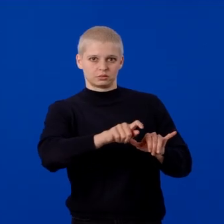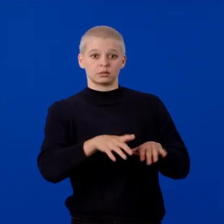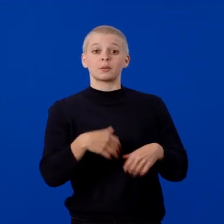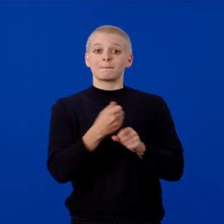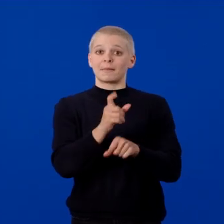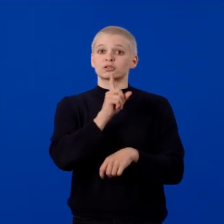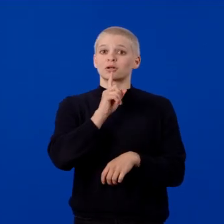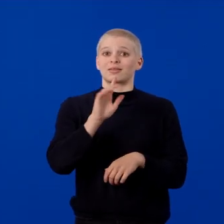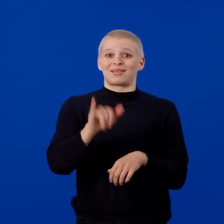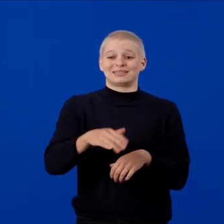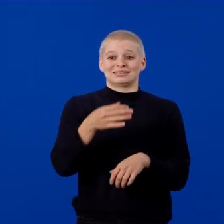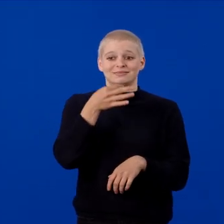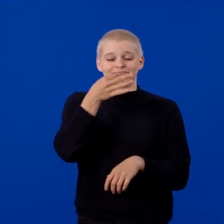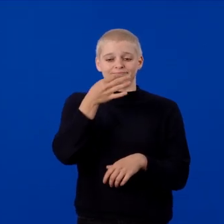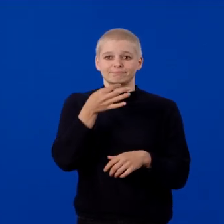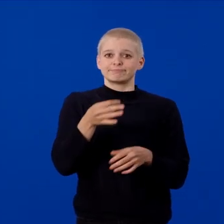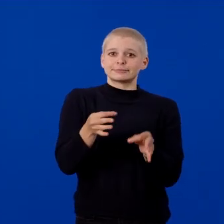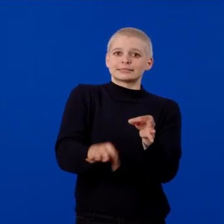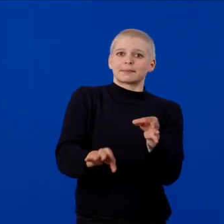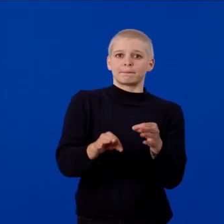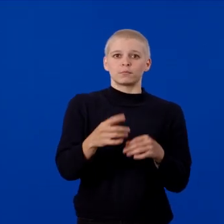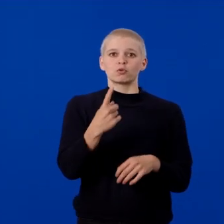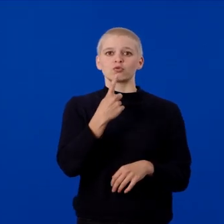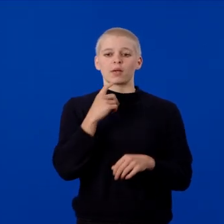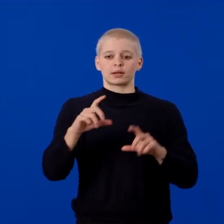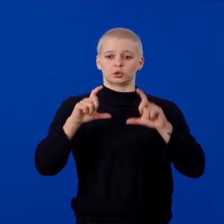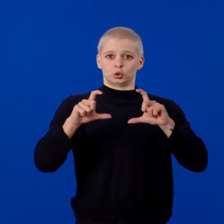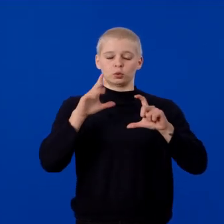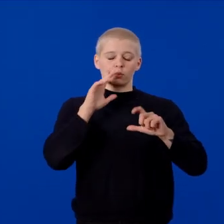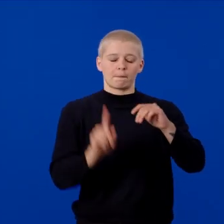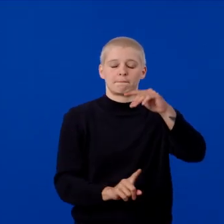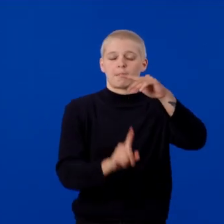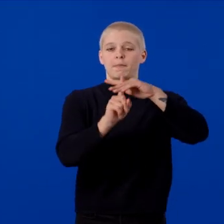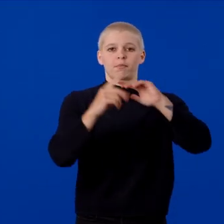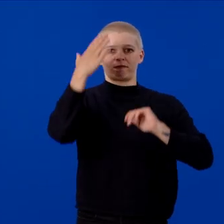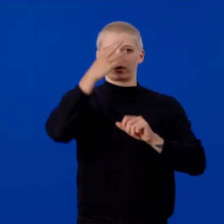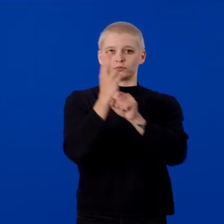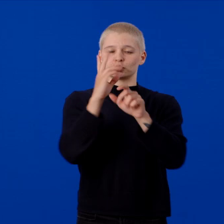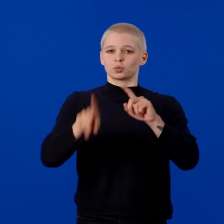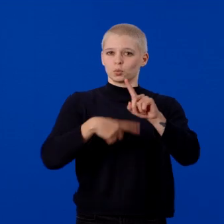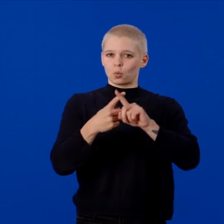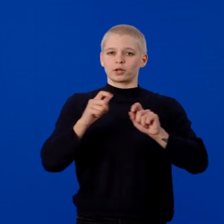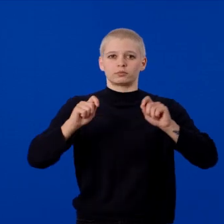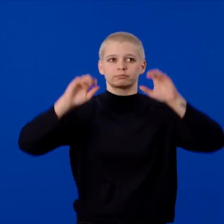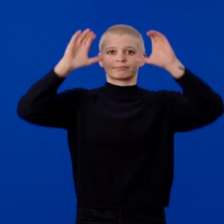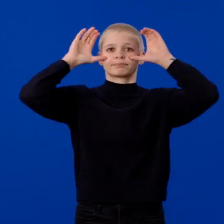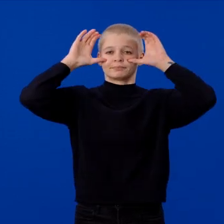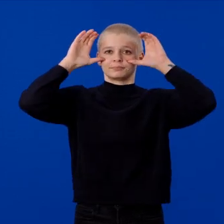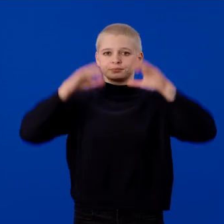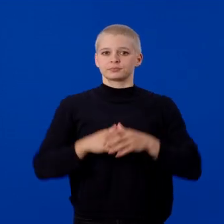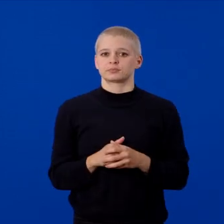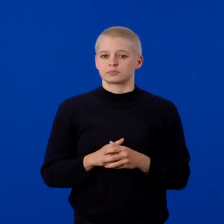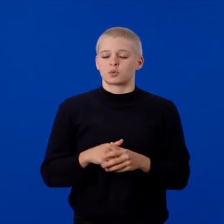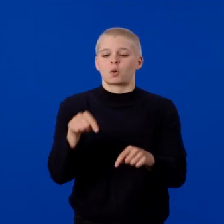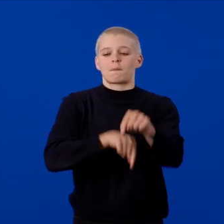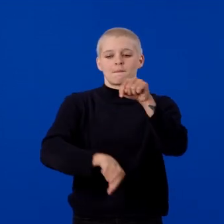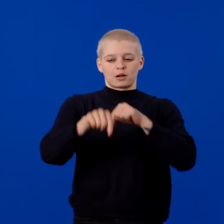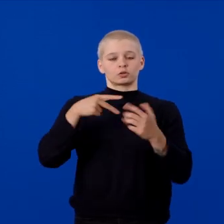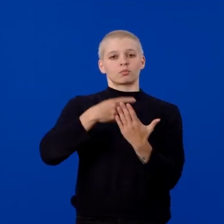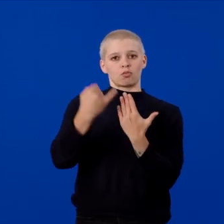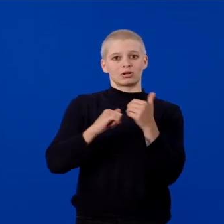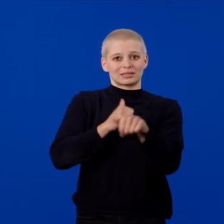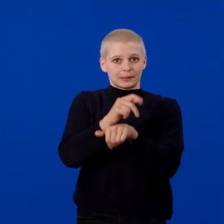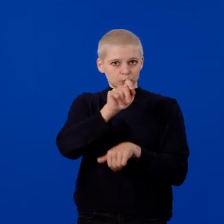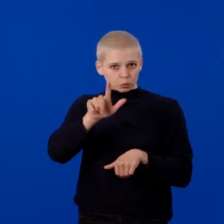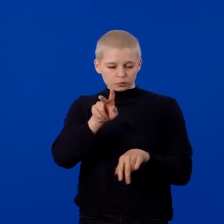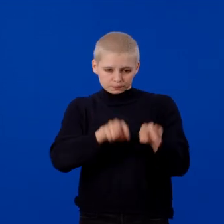placed in front of the user when the app launches. Go back to the Project Setup tool and review all the changes. There